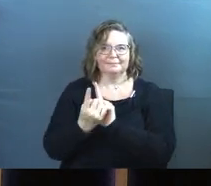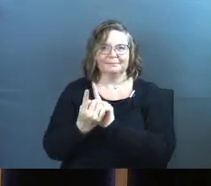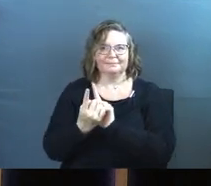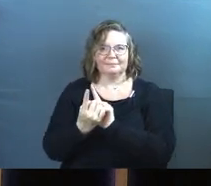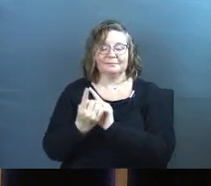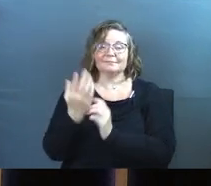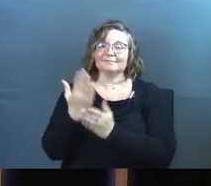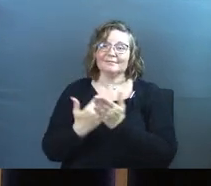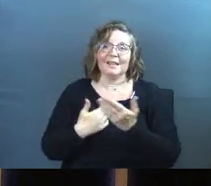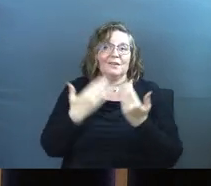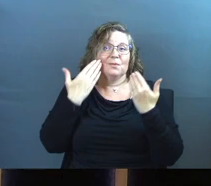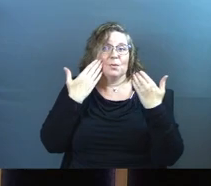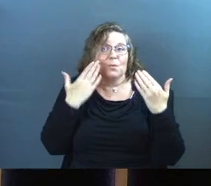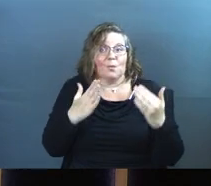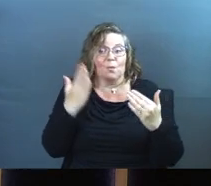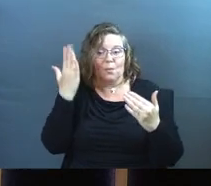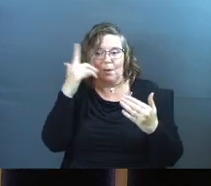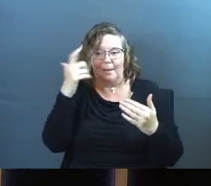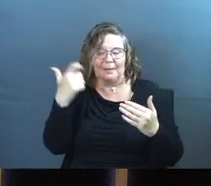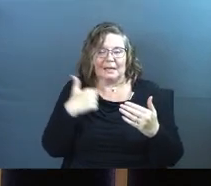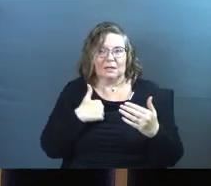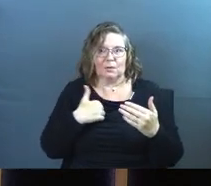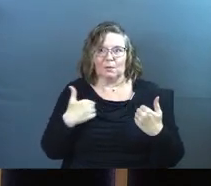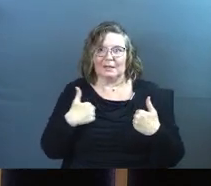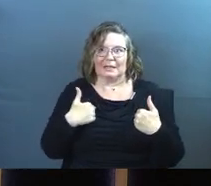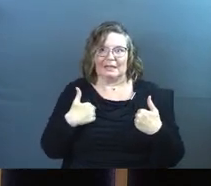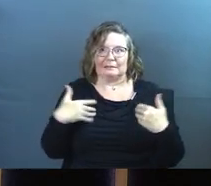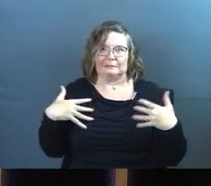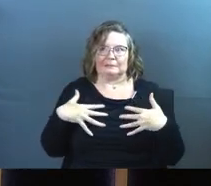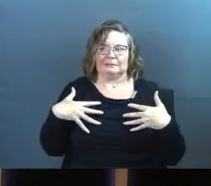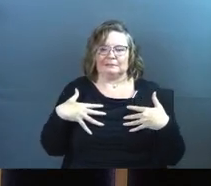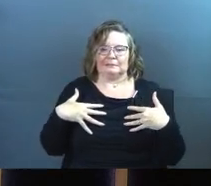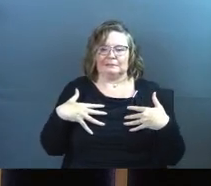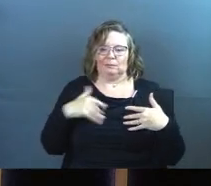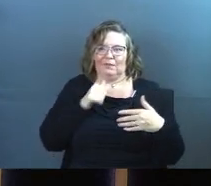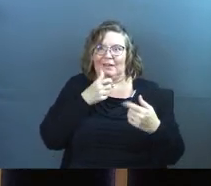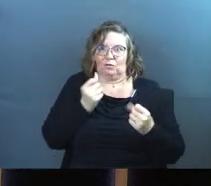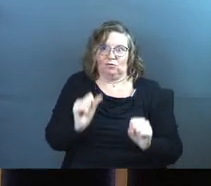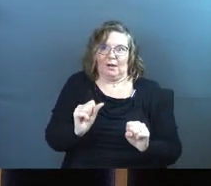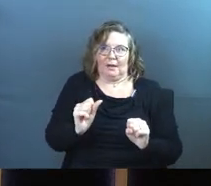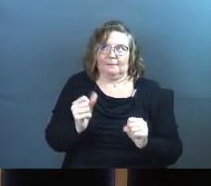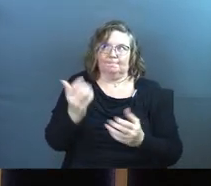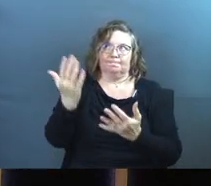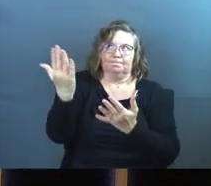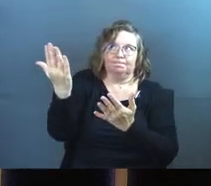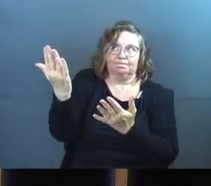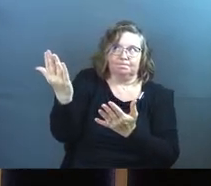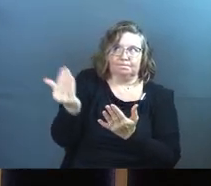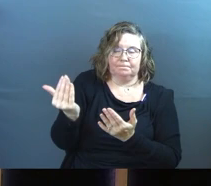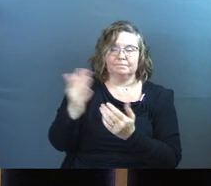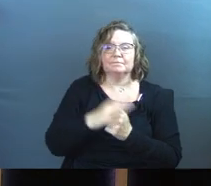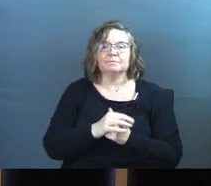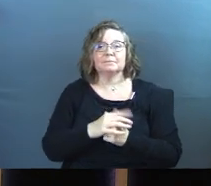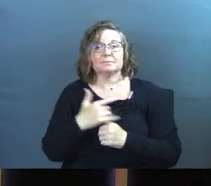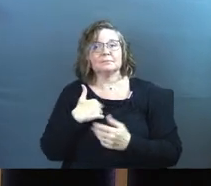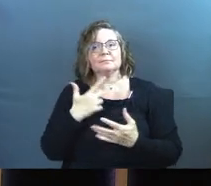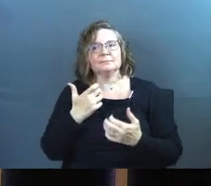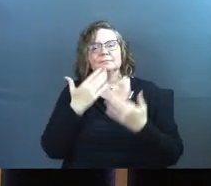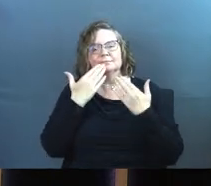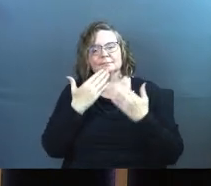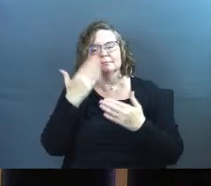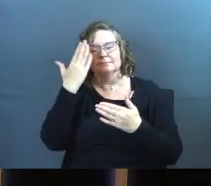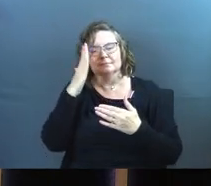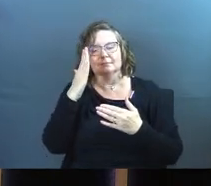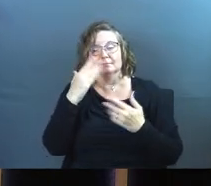And some of us don't even know it because we haven't made the space for him to do that. And I just want to